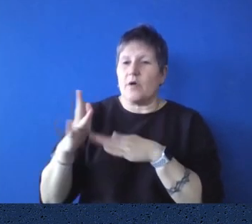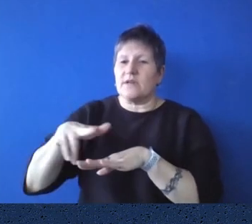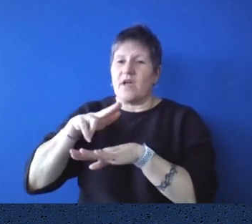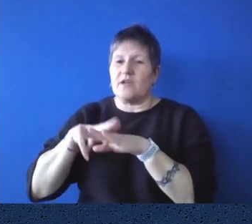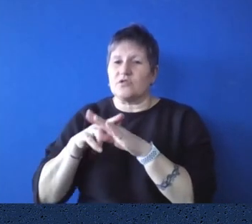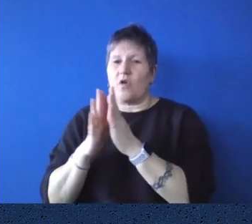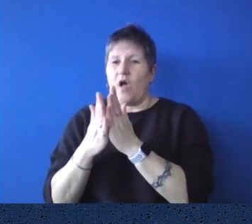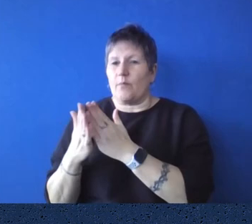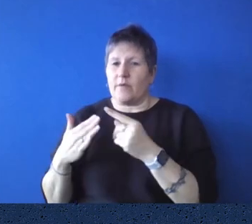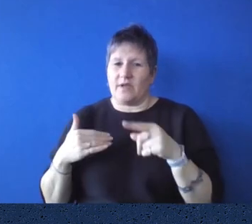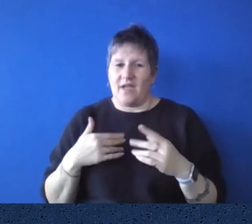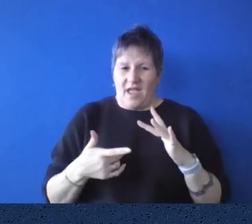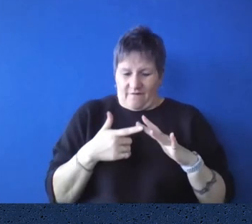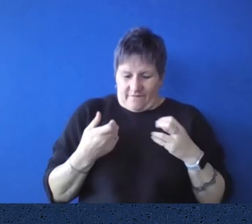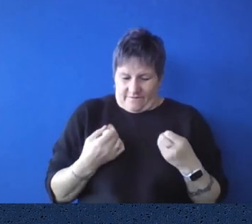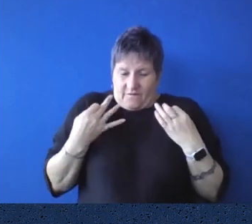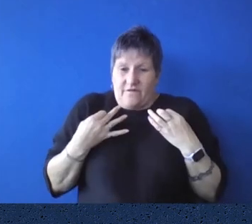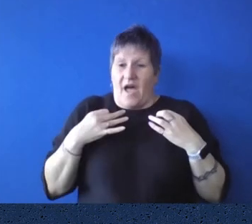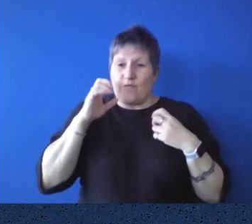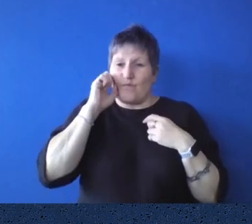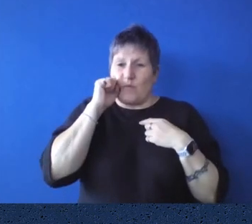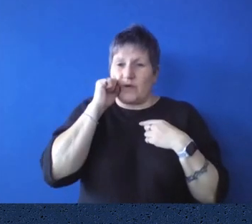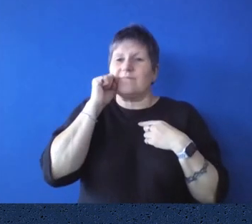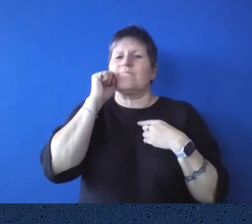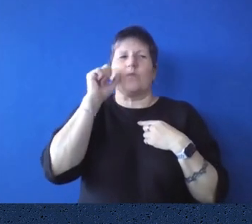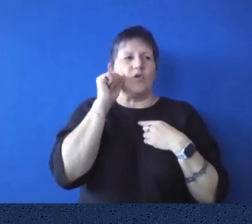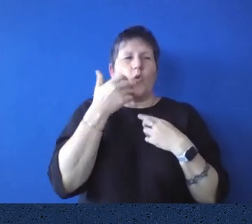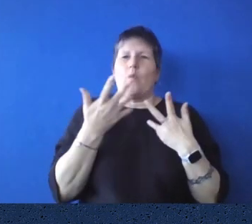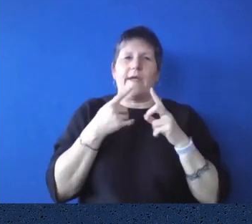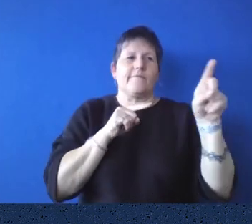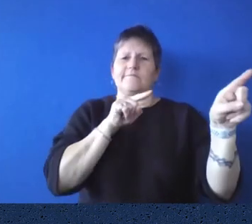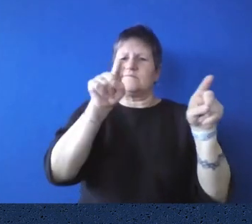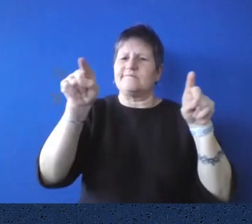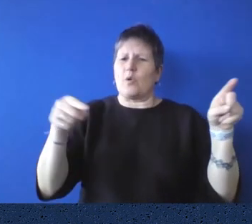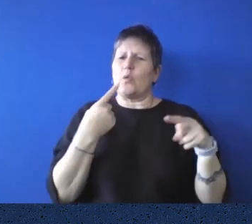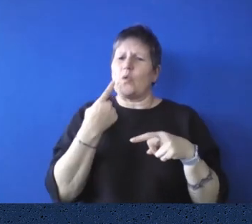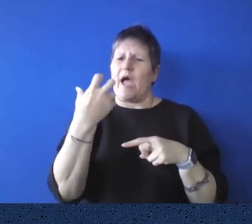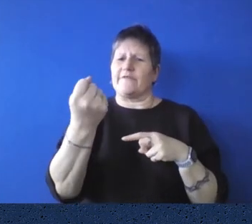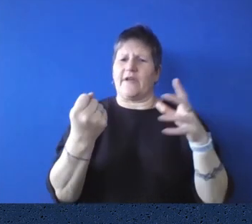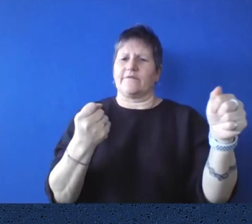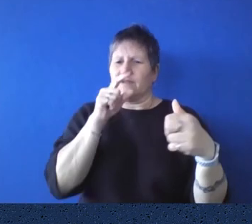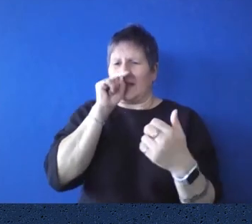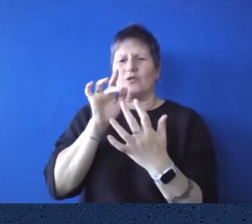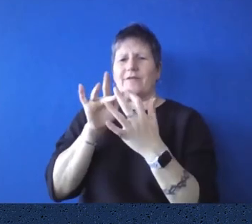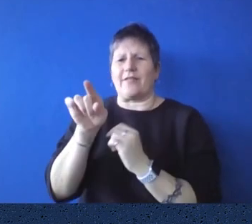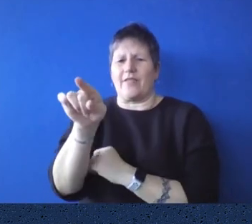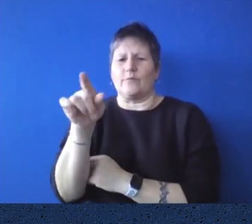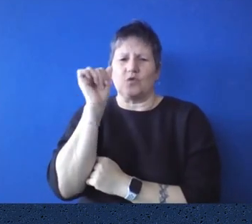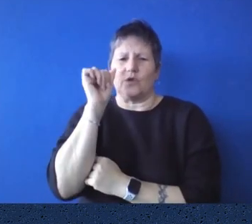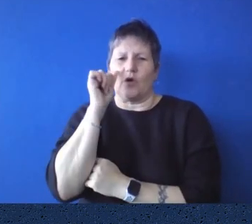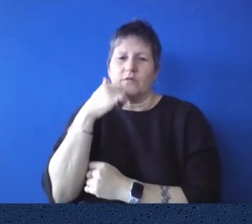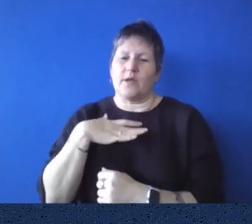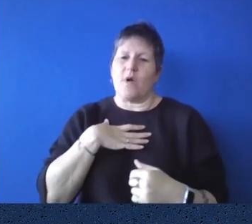If we didn't have it, we know where to find it. And that's one of the roles of a librarian is, um, you know, phone a friend.